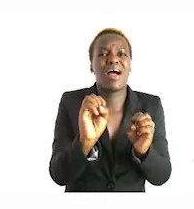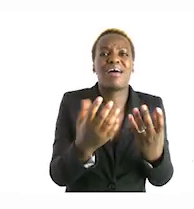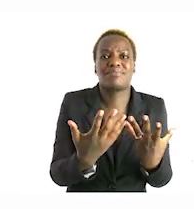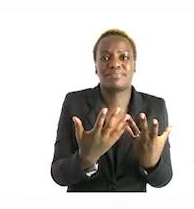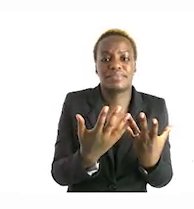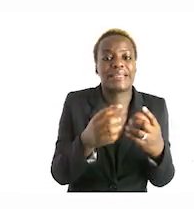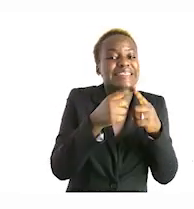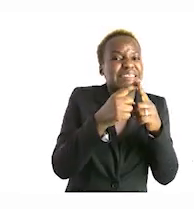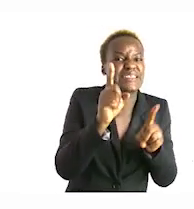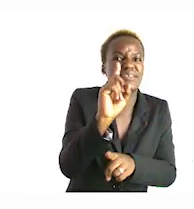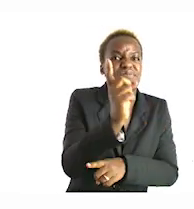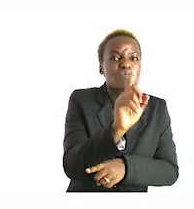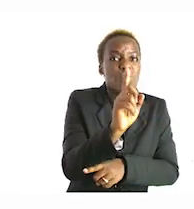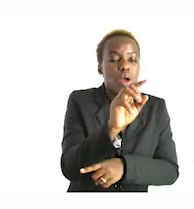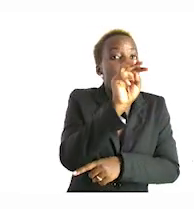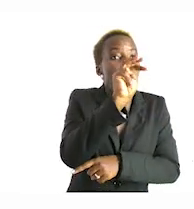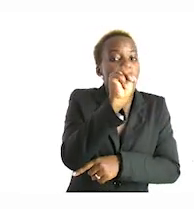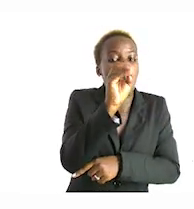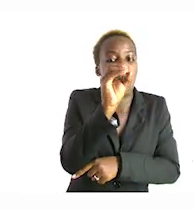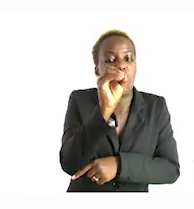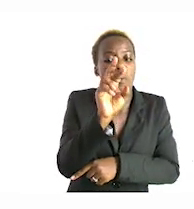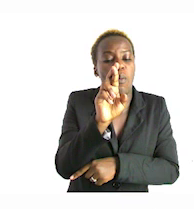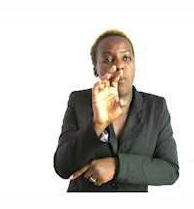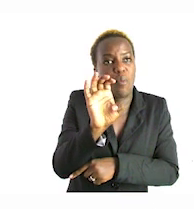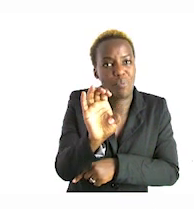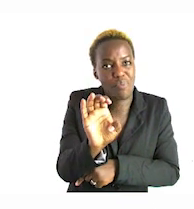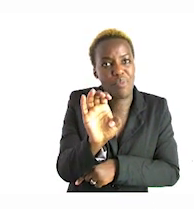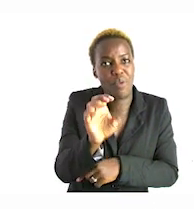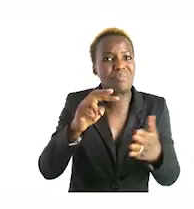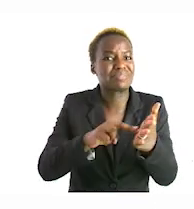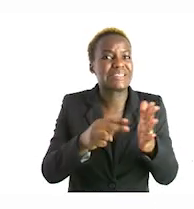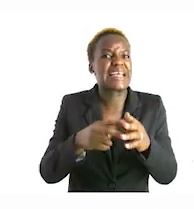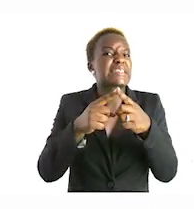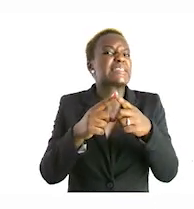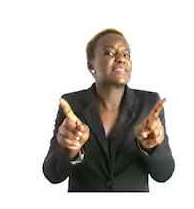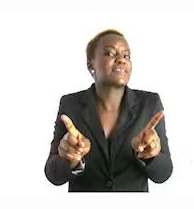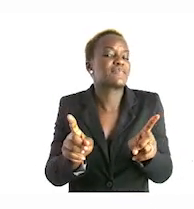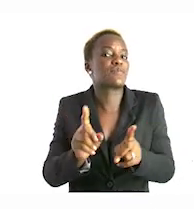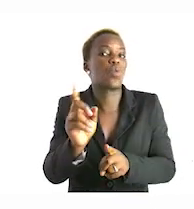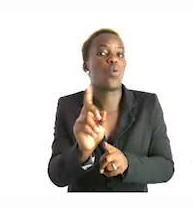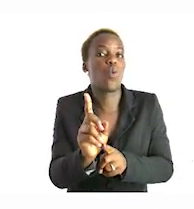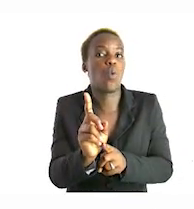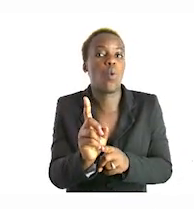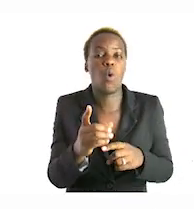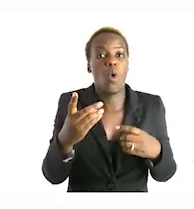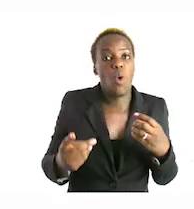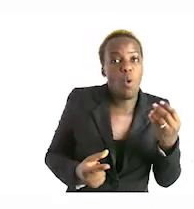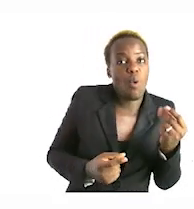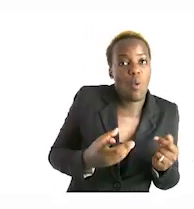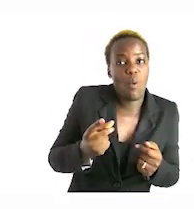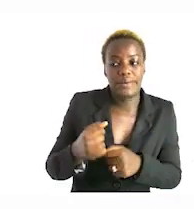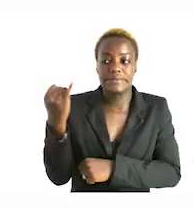difference the word more simply means what is the difference between dance and the art